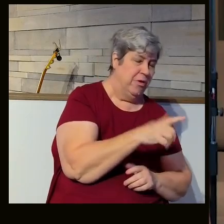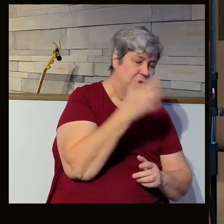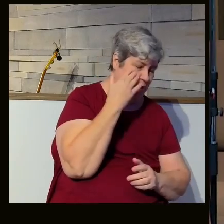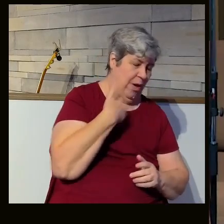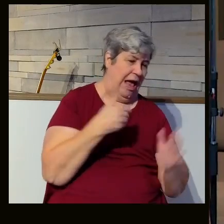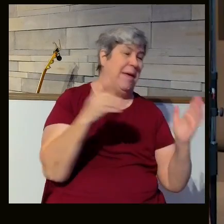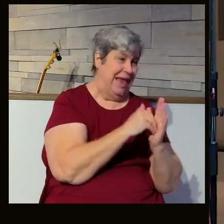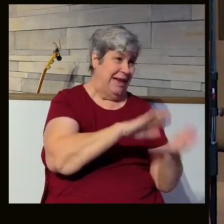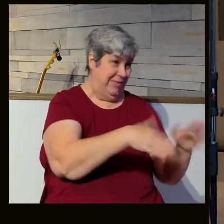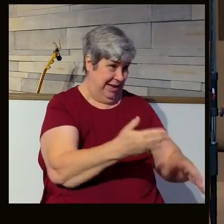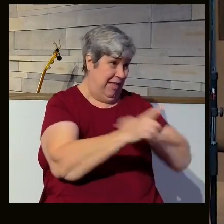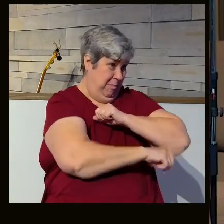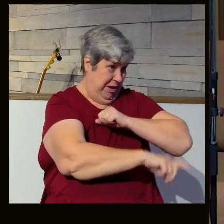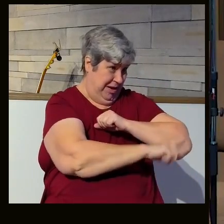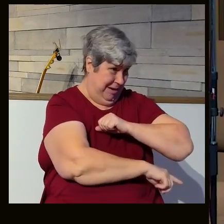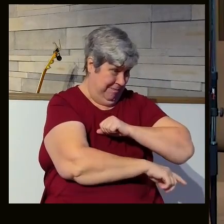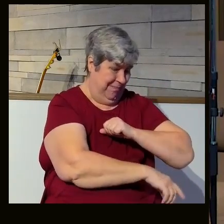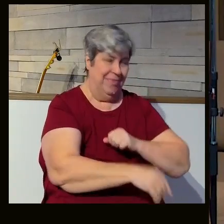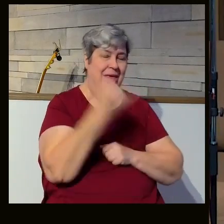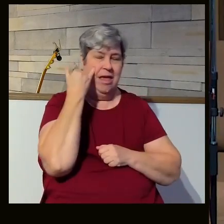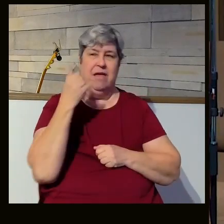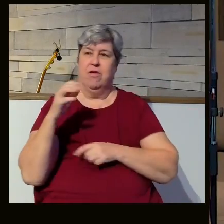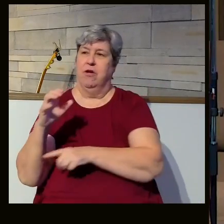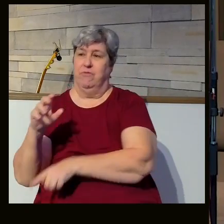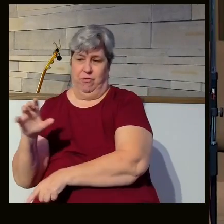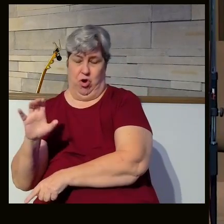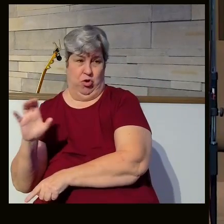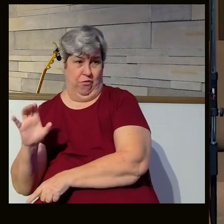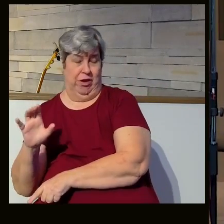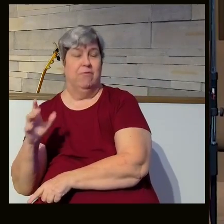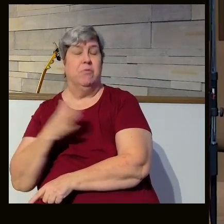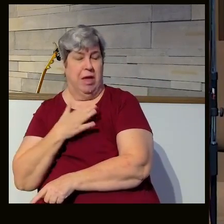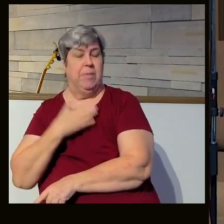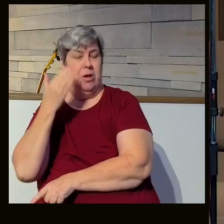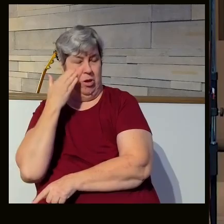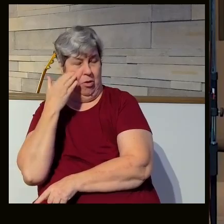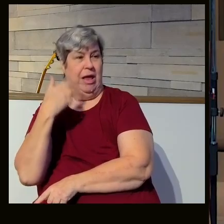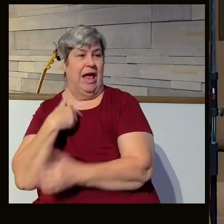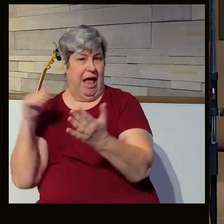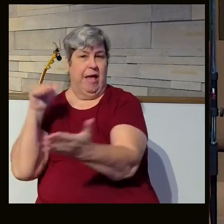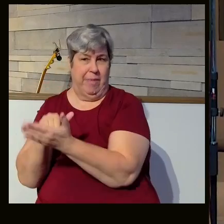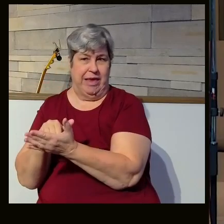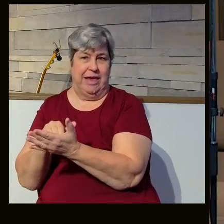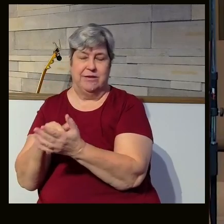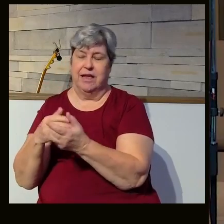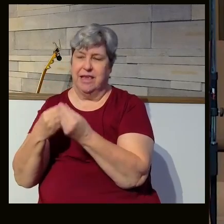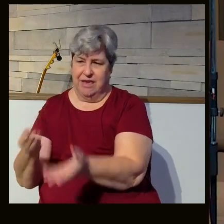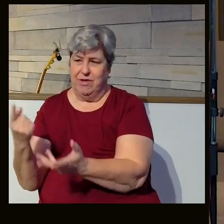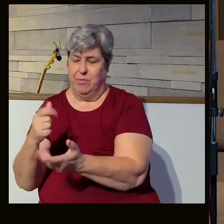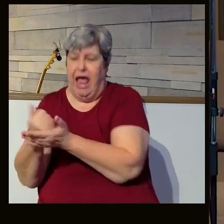to know that I'm against the death penalty, all right? And if you're a conservative, you're going to be glad to know that I'm against euthanasia.